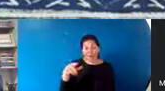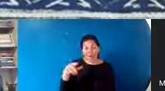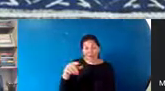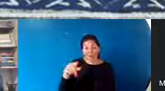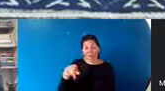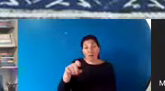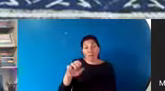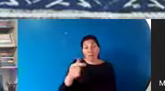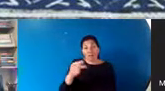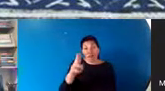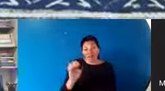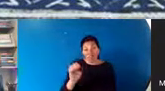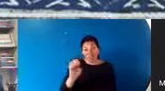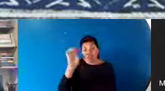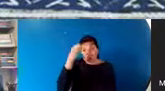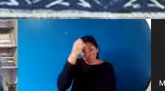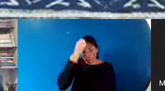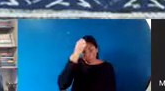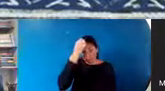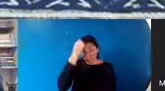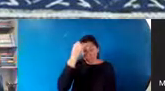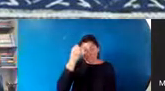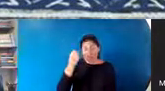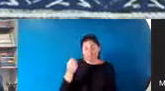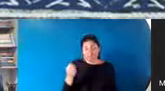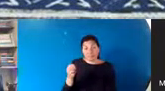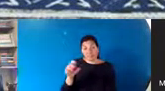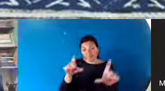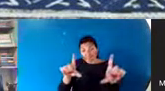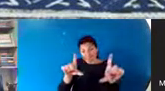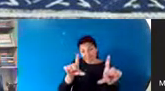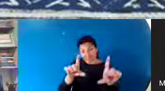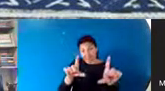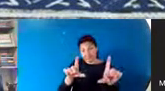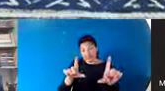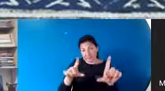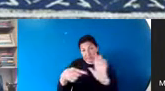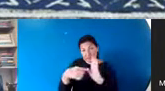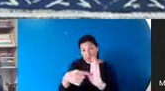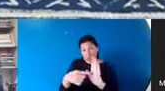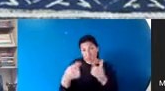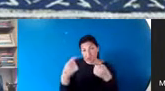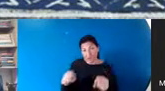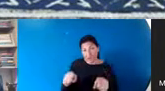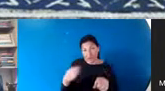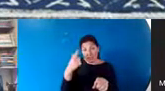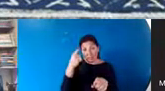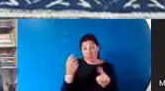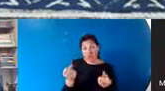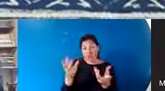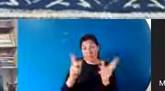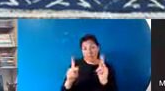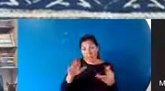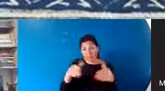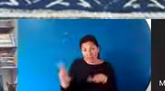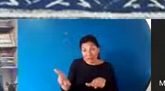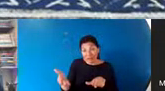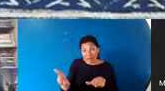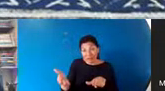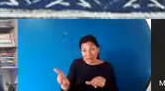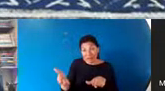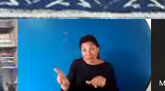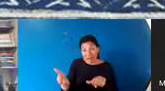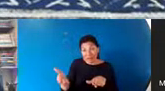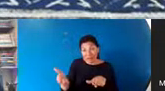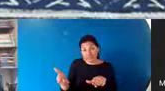fresco from the time. And what happened is because so many people died, there was a